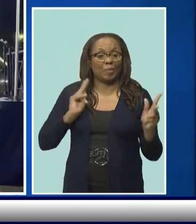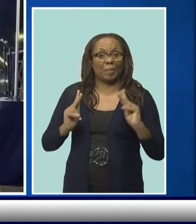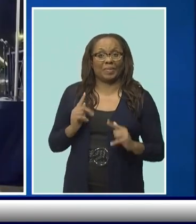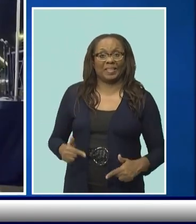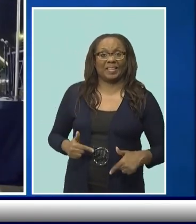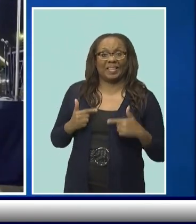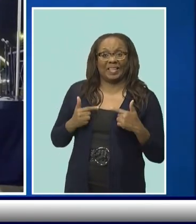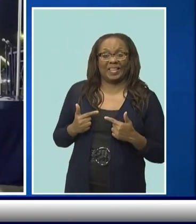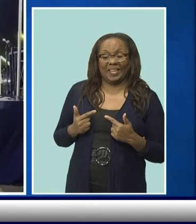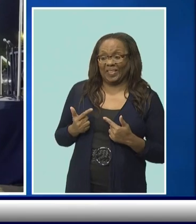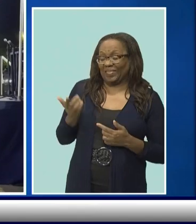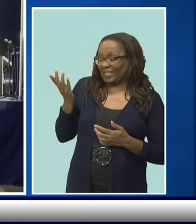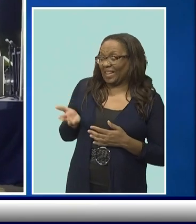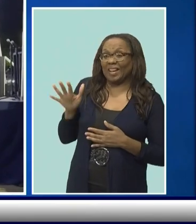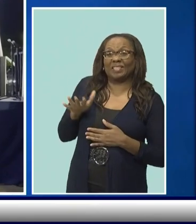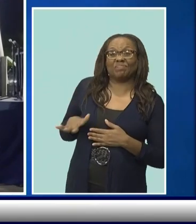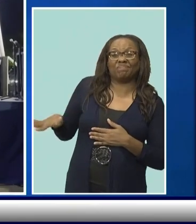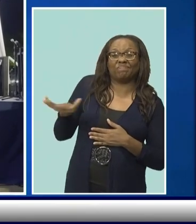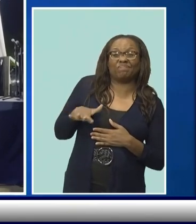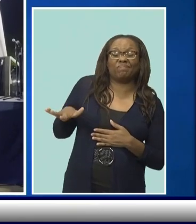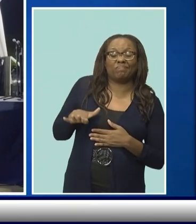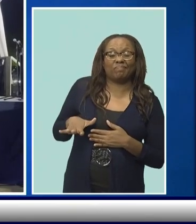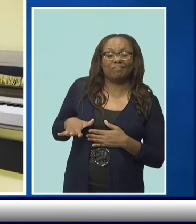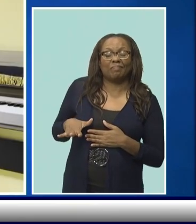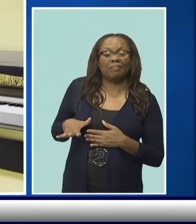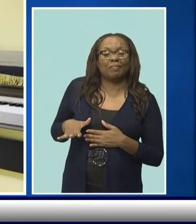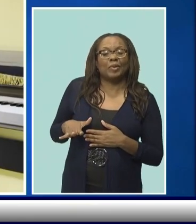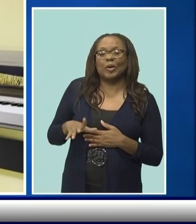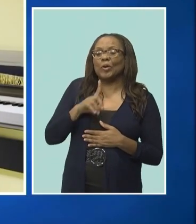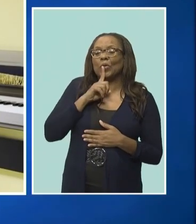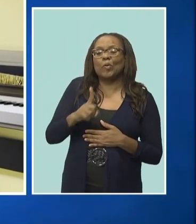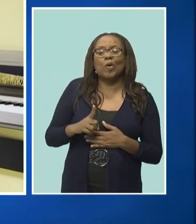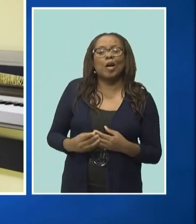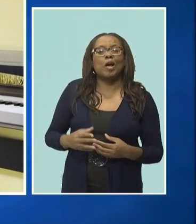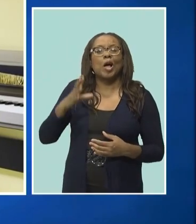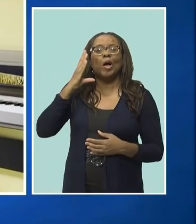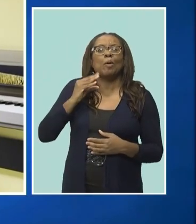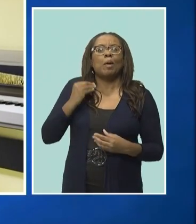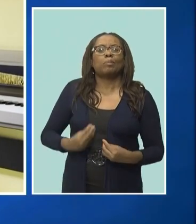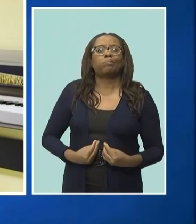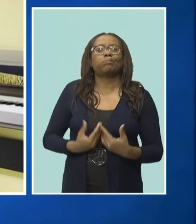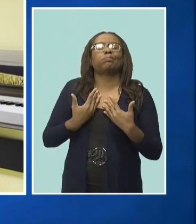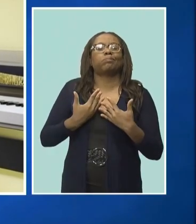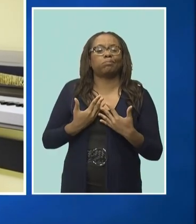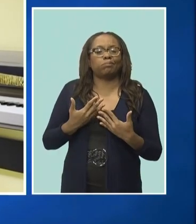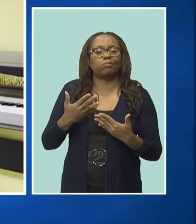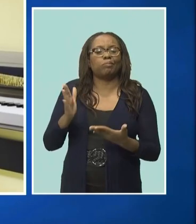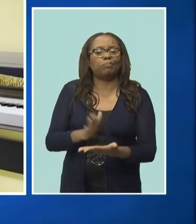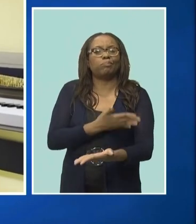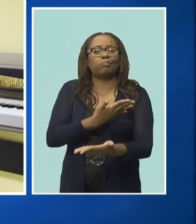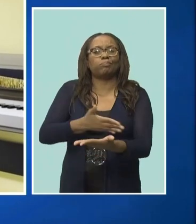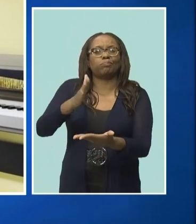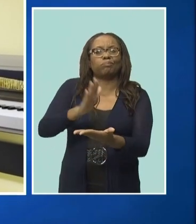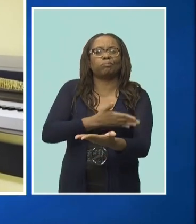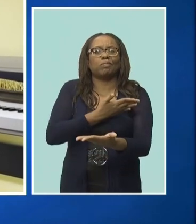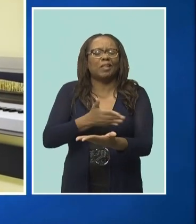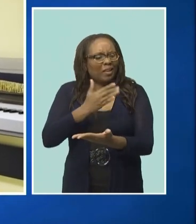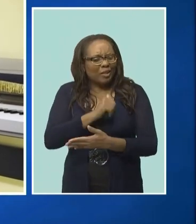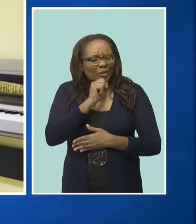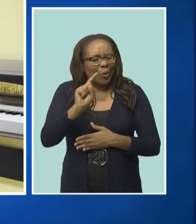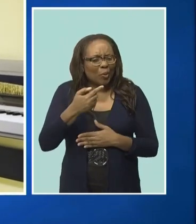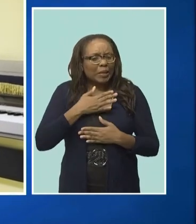hear from Director of Music of the Barbados Police Service Band, Andrew Lynch, the concert series is offering more than just entertainment.